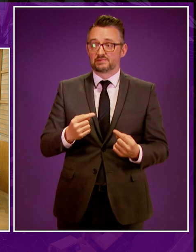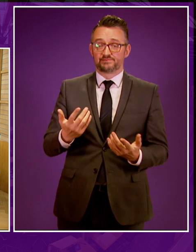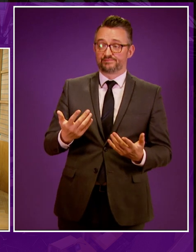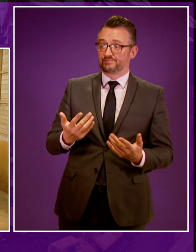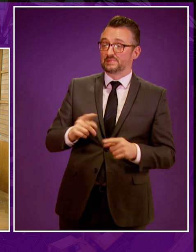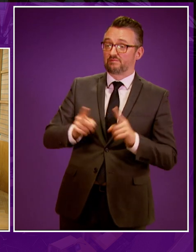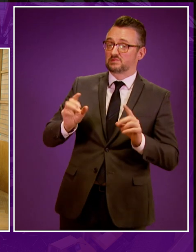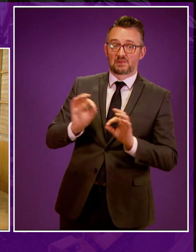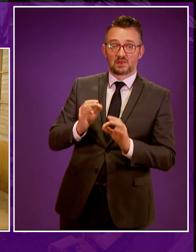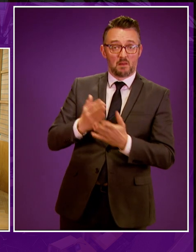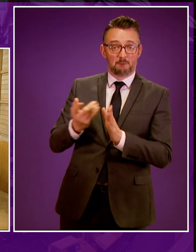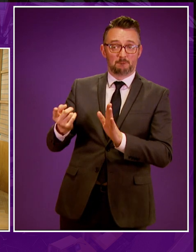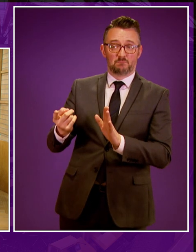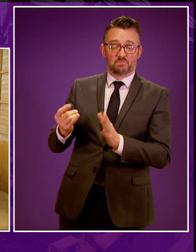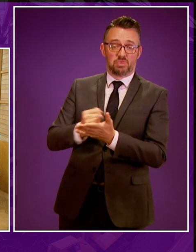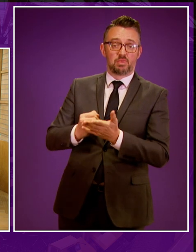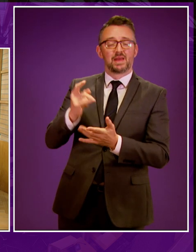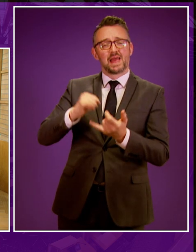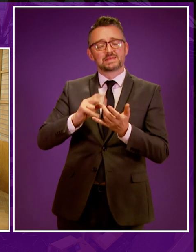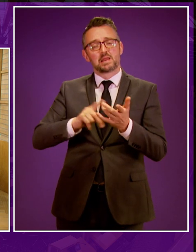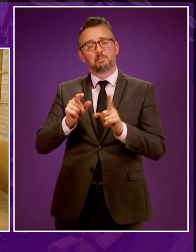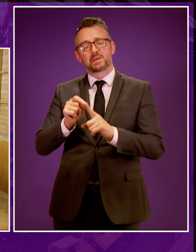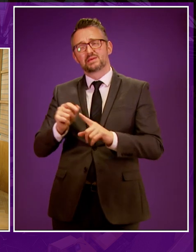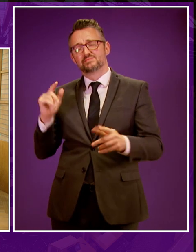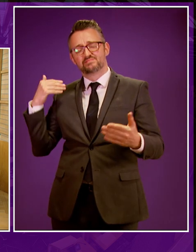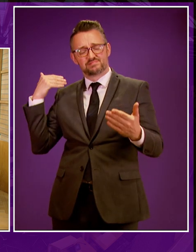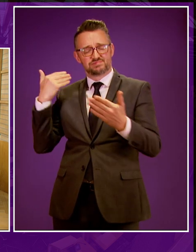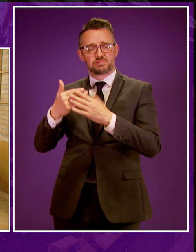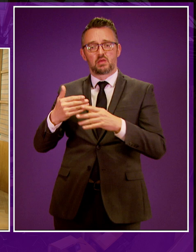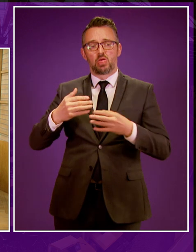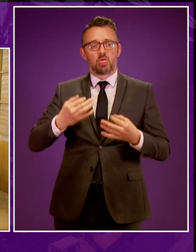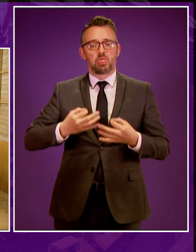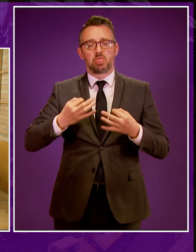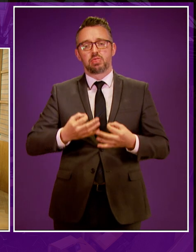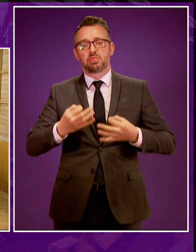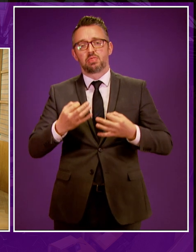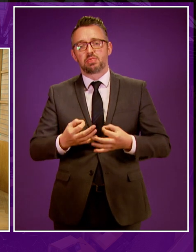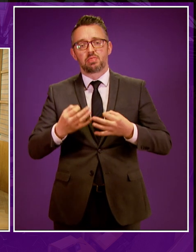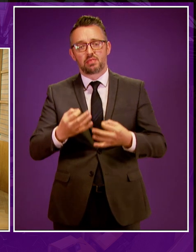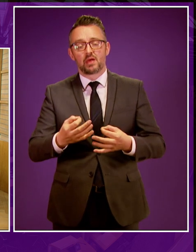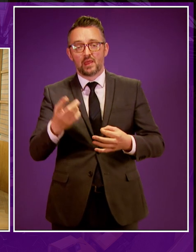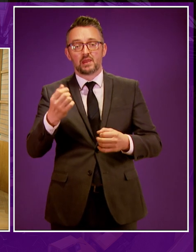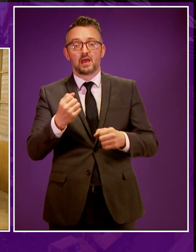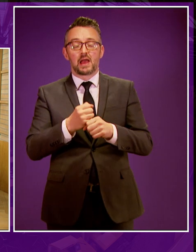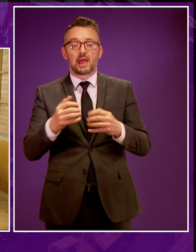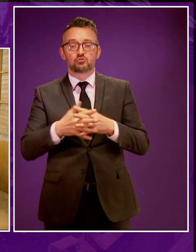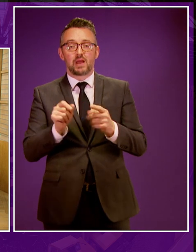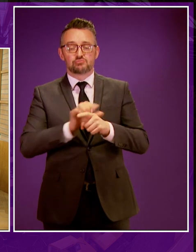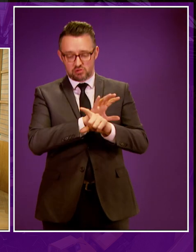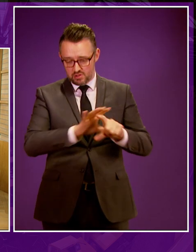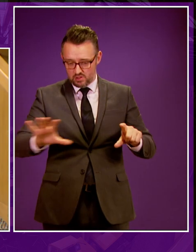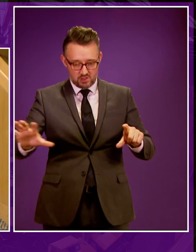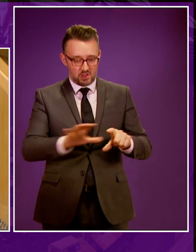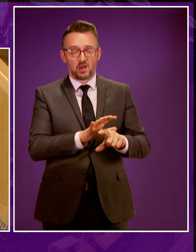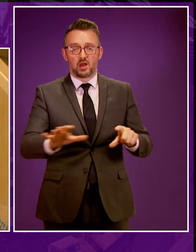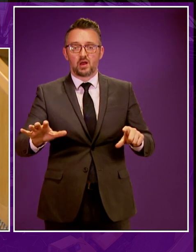otherwise. For years now, the SNP have dithered on fracking and now swathes of the central belt will miss out on what should